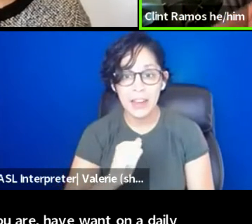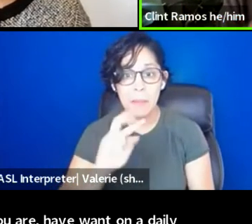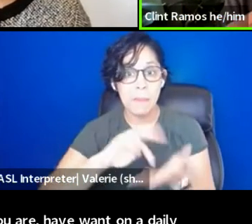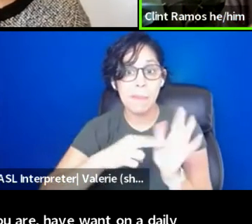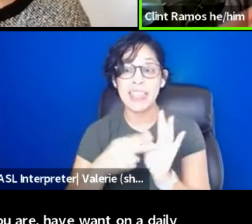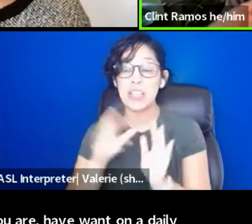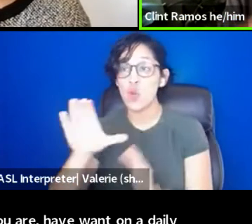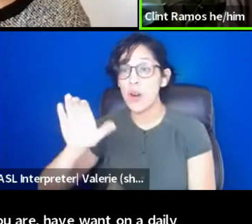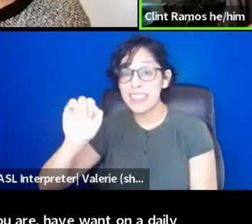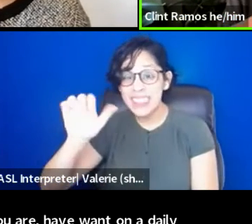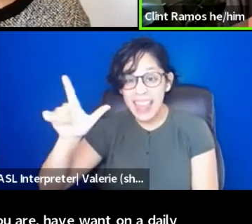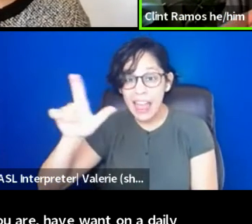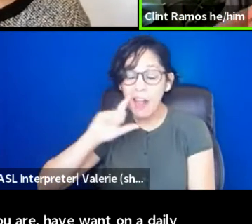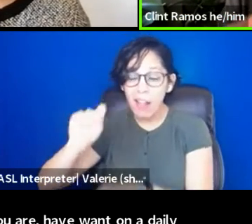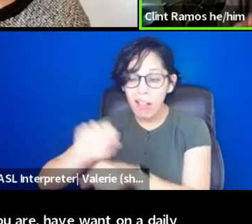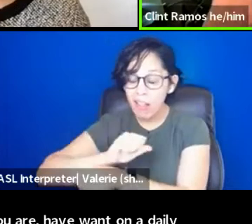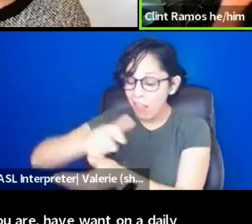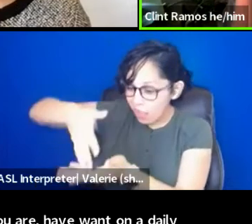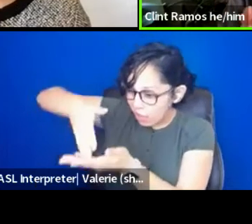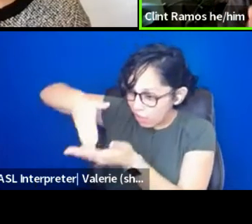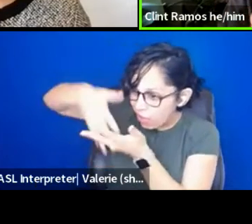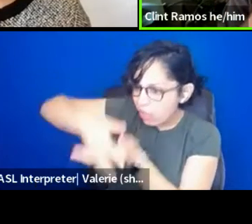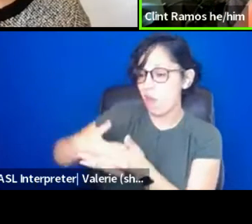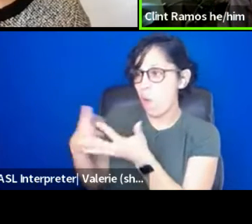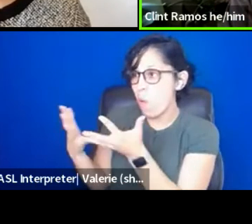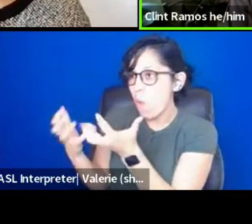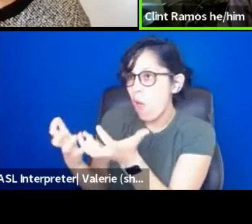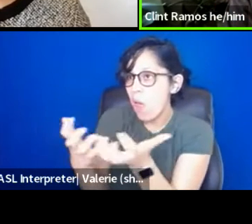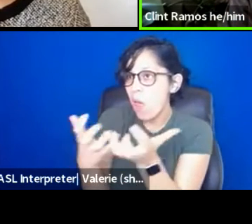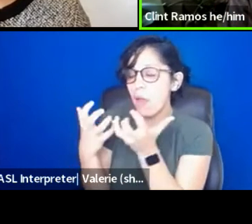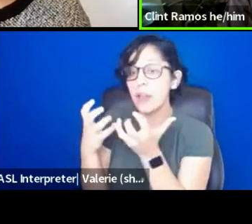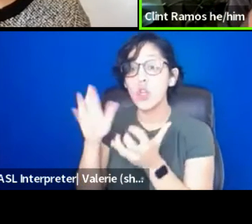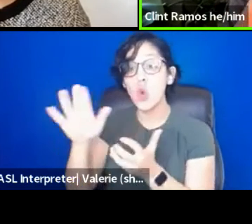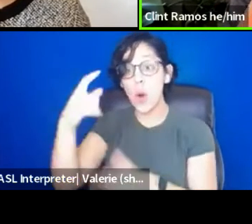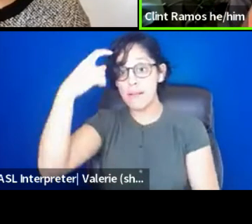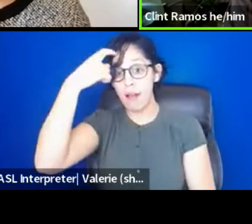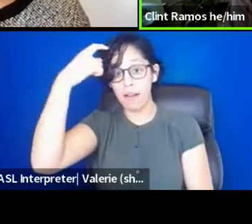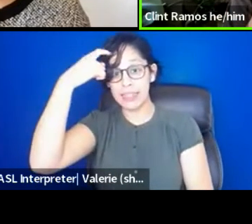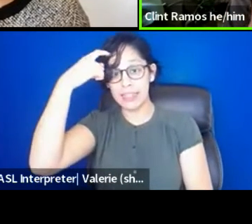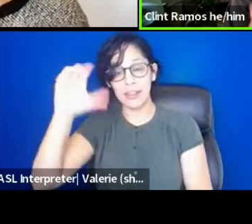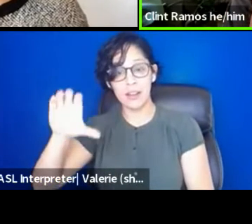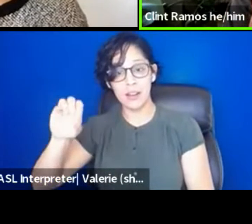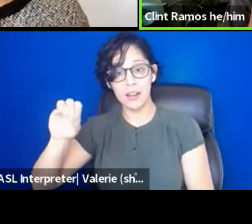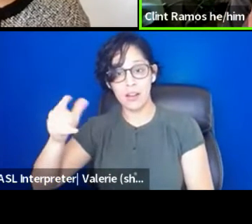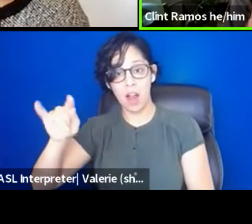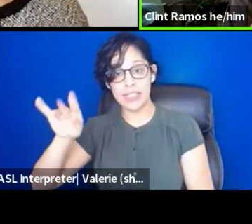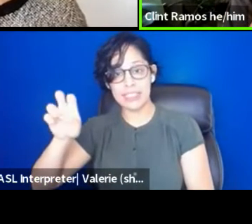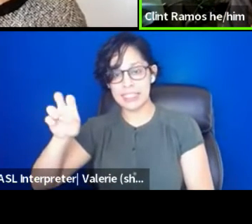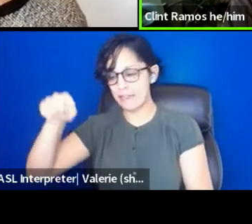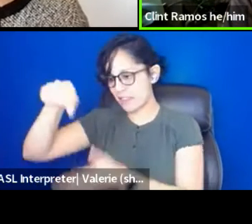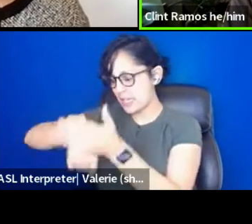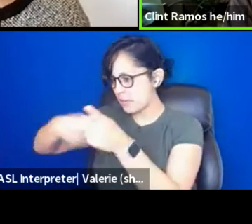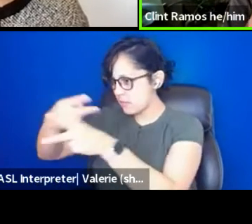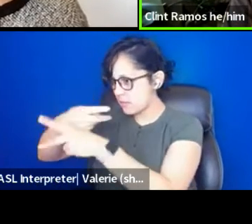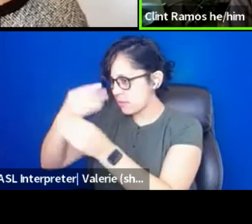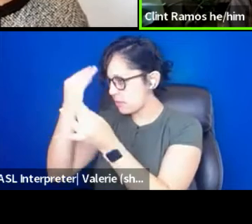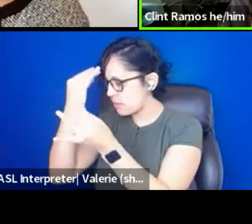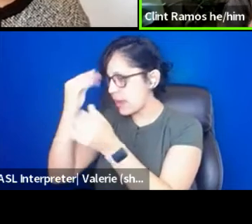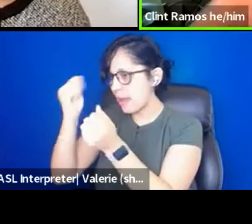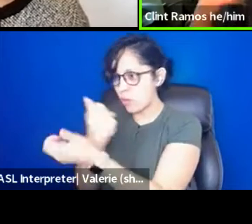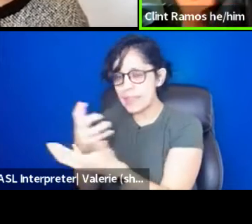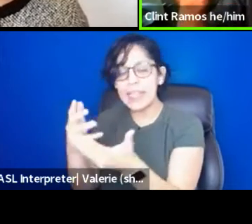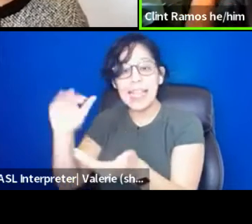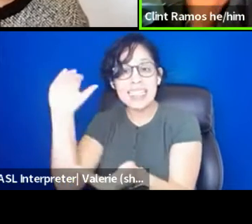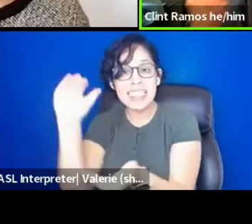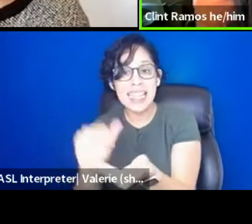cell on a cellular level, your cognitive performance is so lessened by almost like 40%,